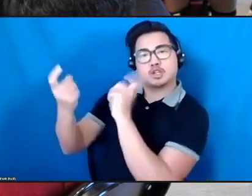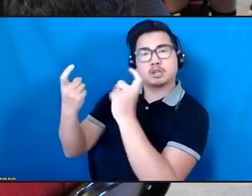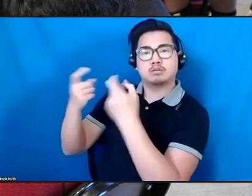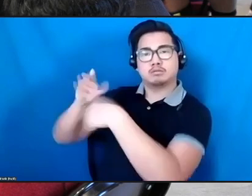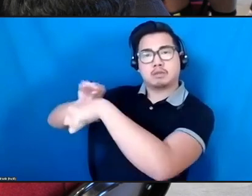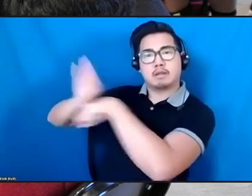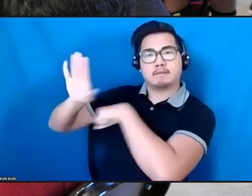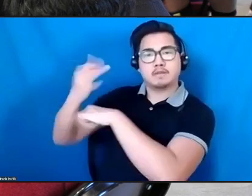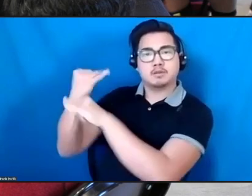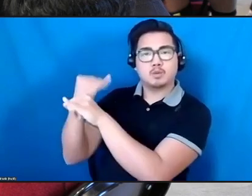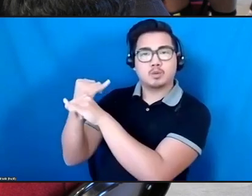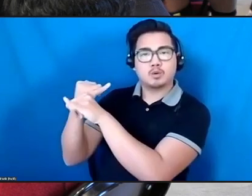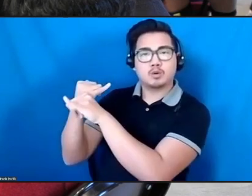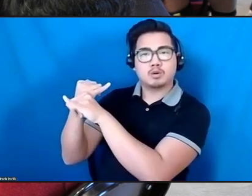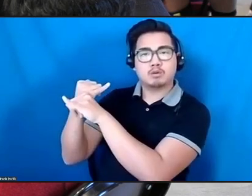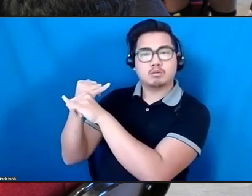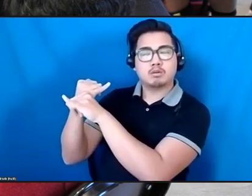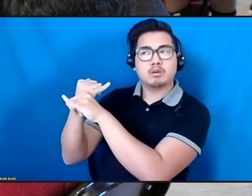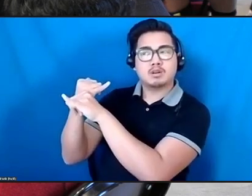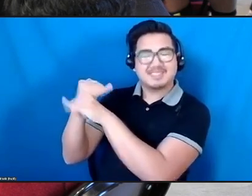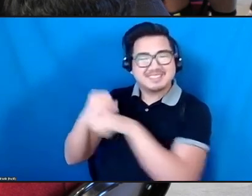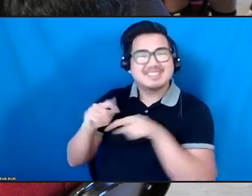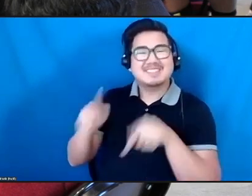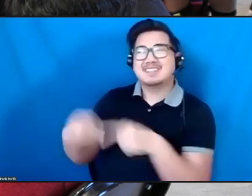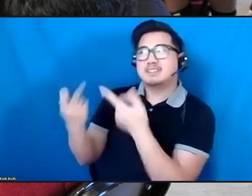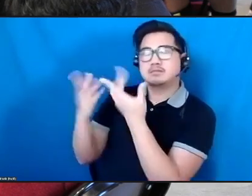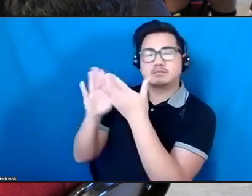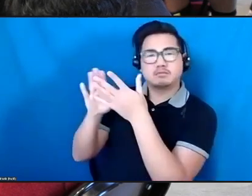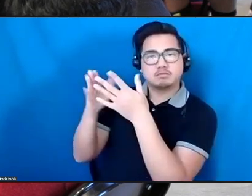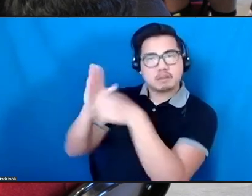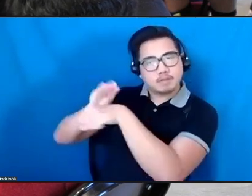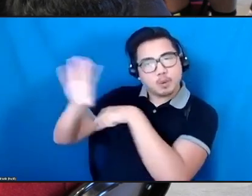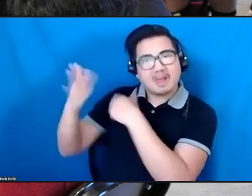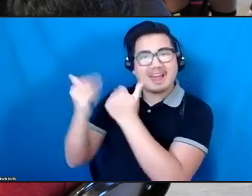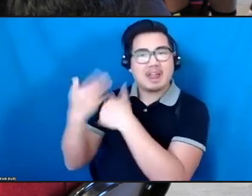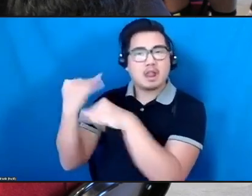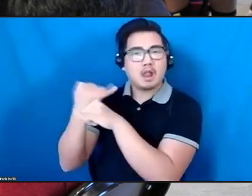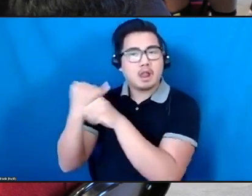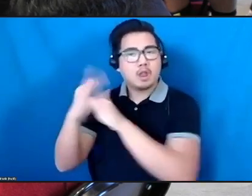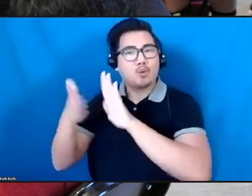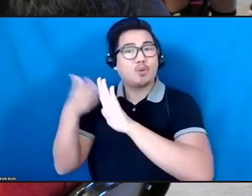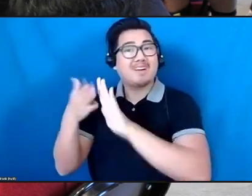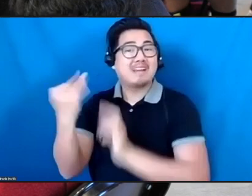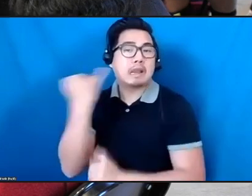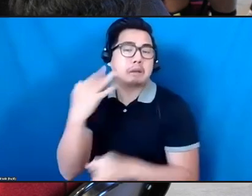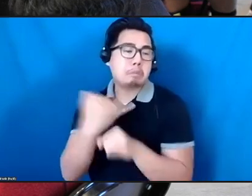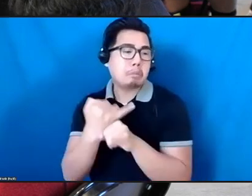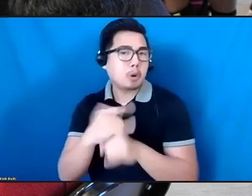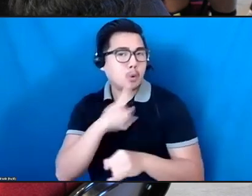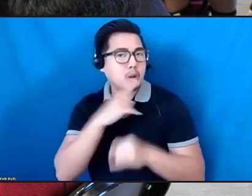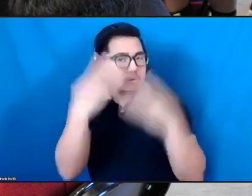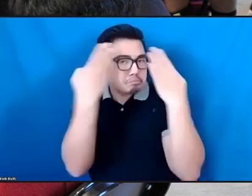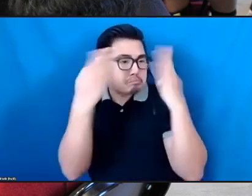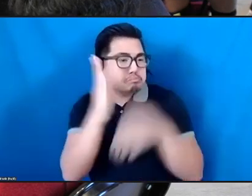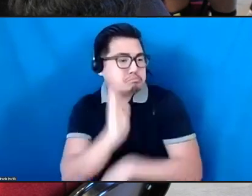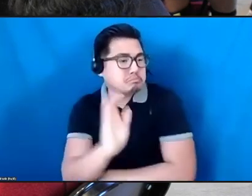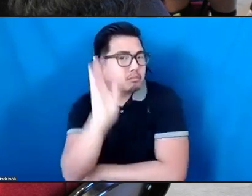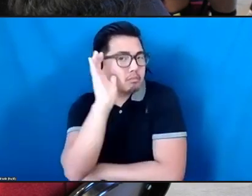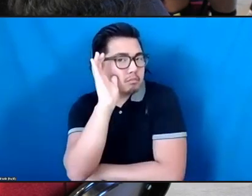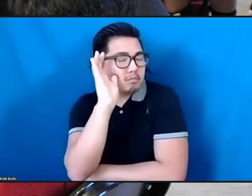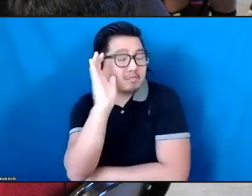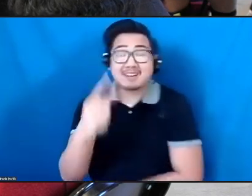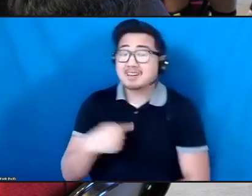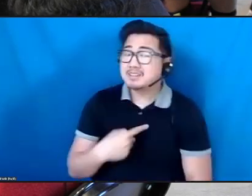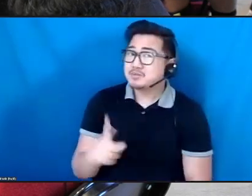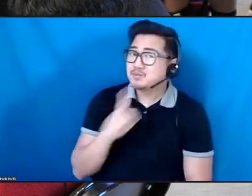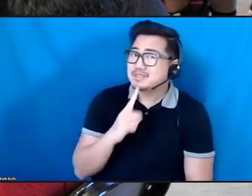how the institution is operating if the institution is open to that. And, you know, I've been lucky enough to have institutions like